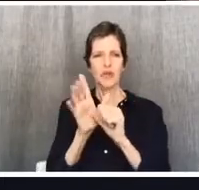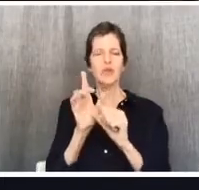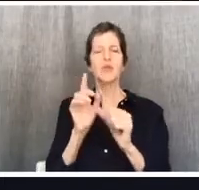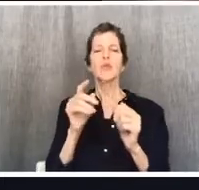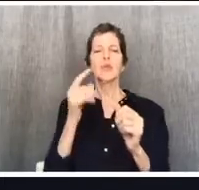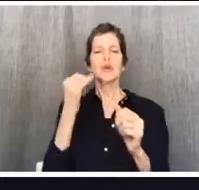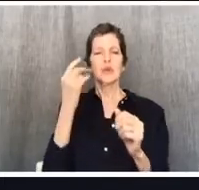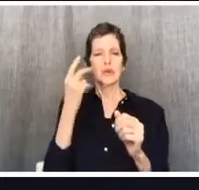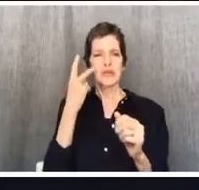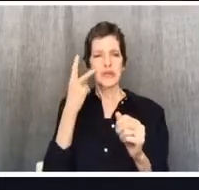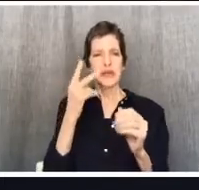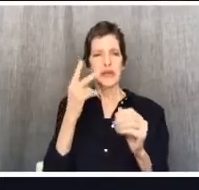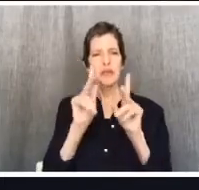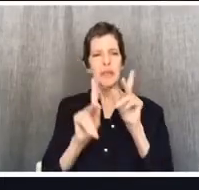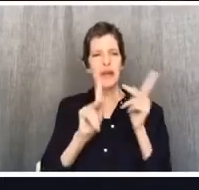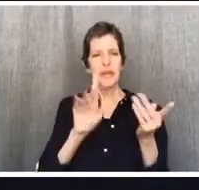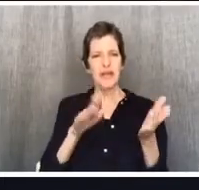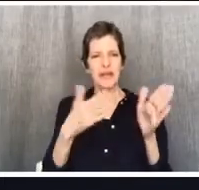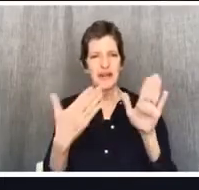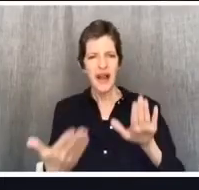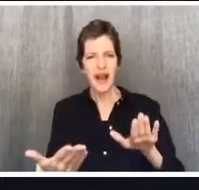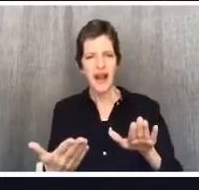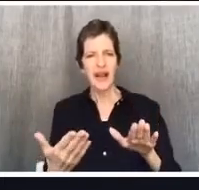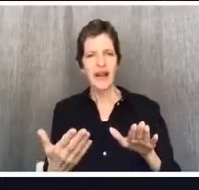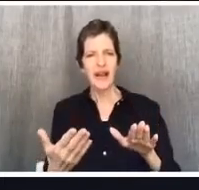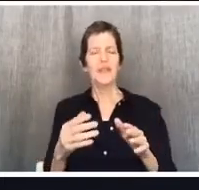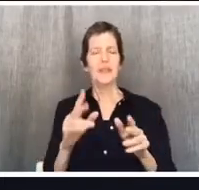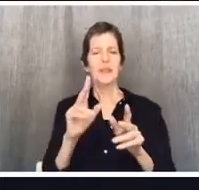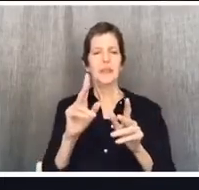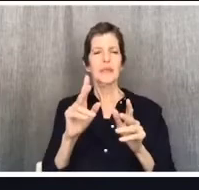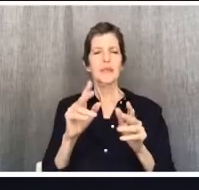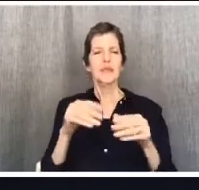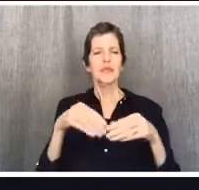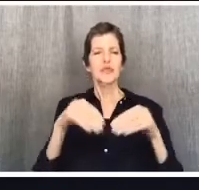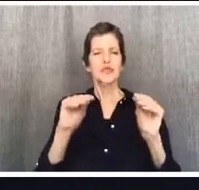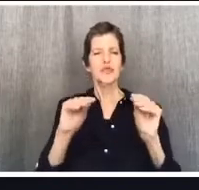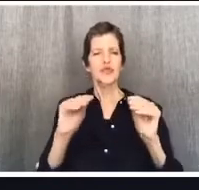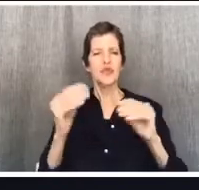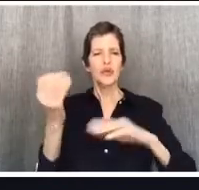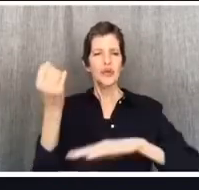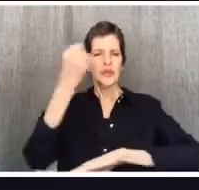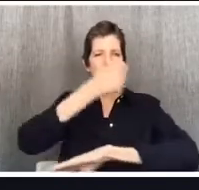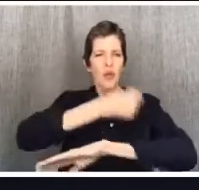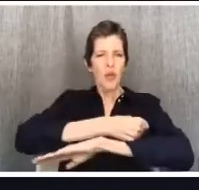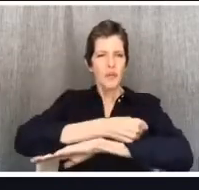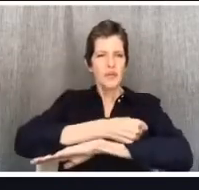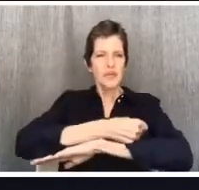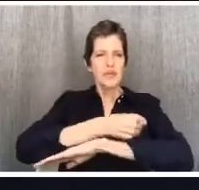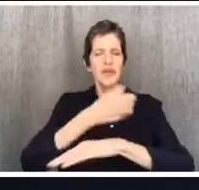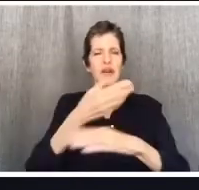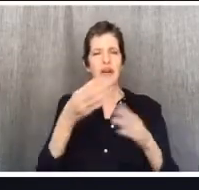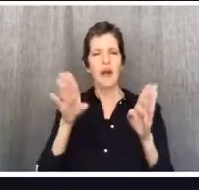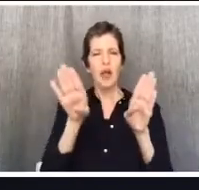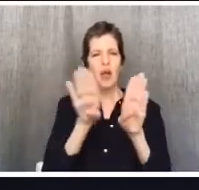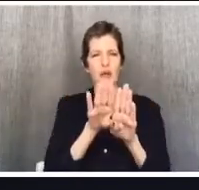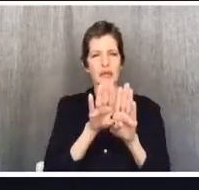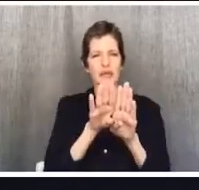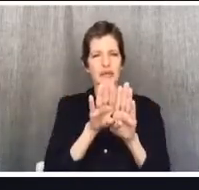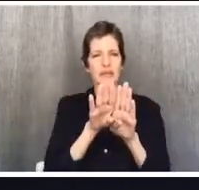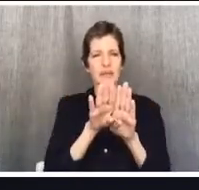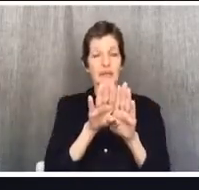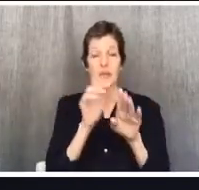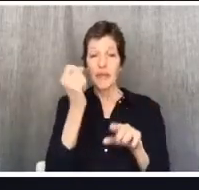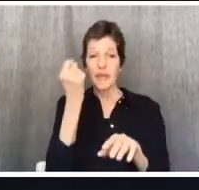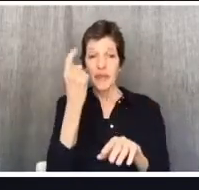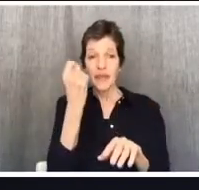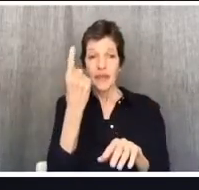more and more places shut down. We've seen all kinds of really, really terrible consequences of this present problem. And in the midst of it, also at the same time,